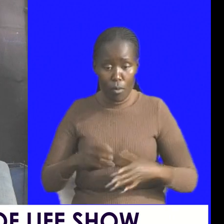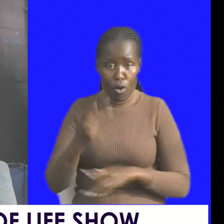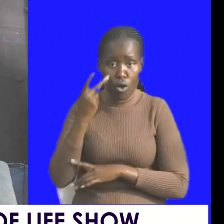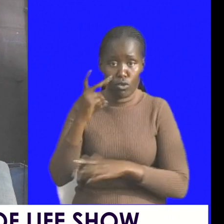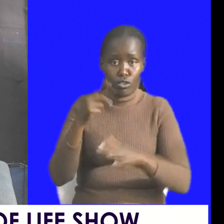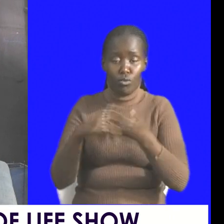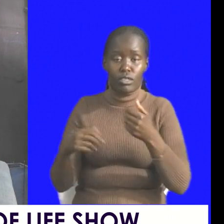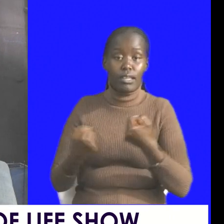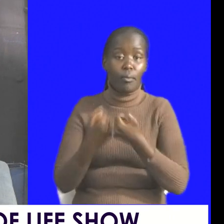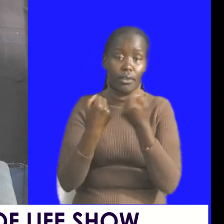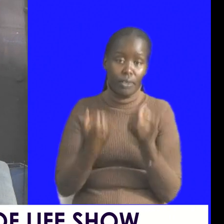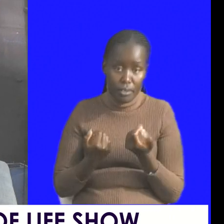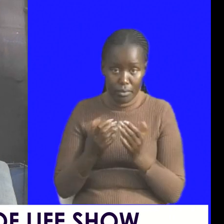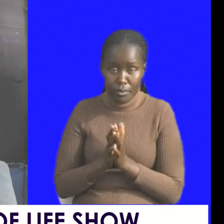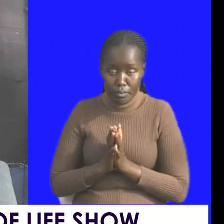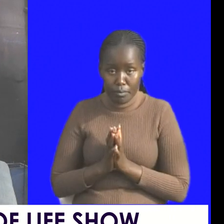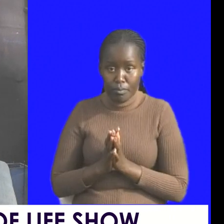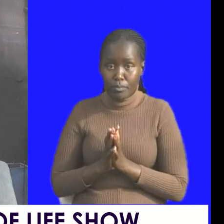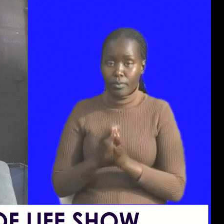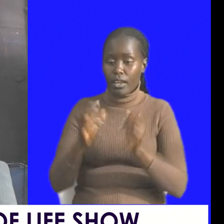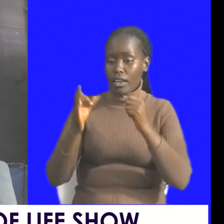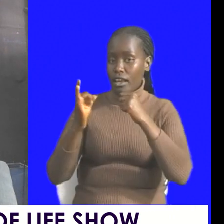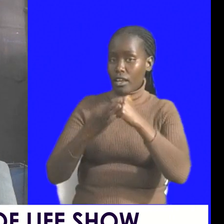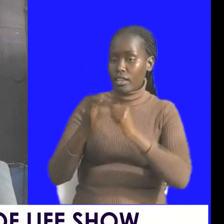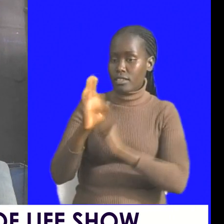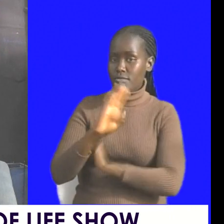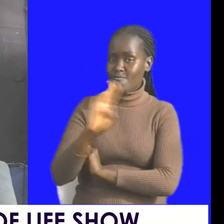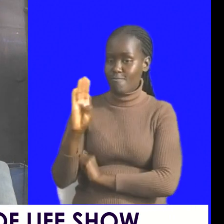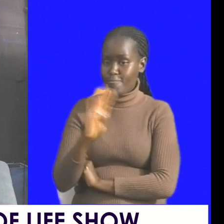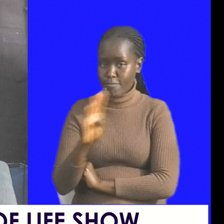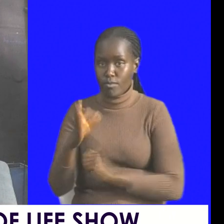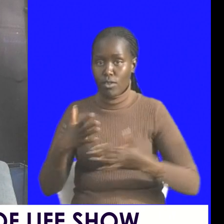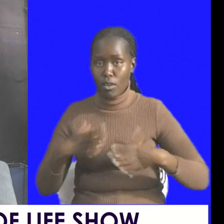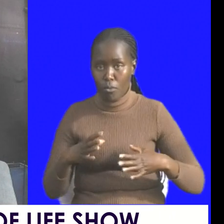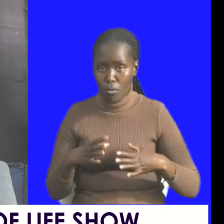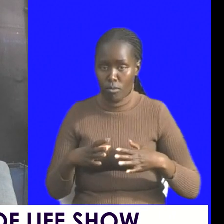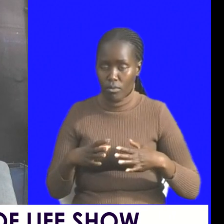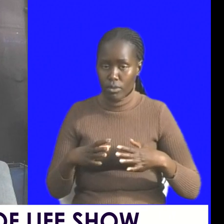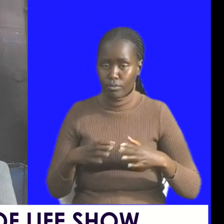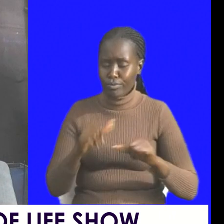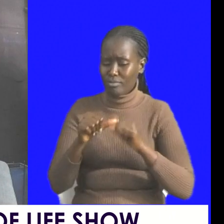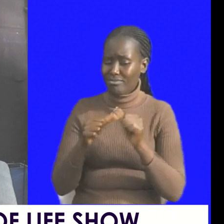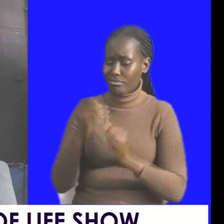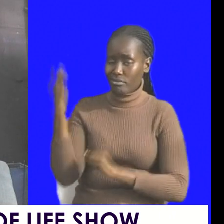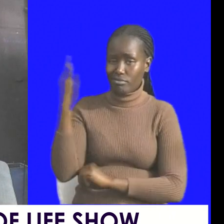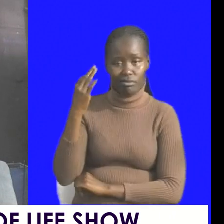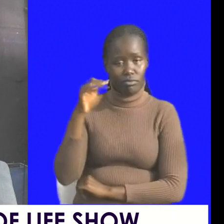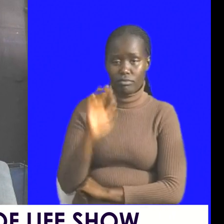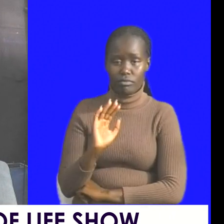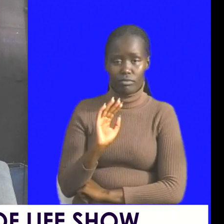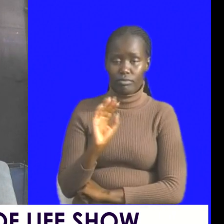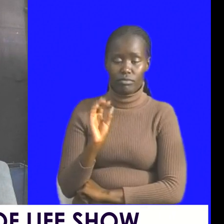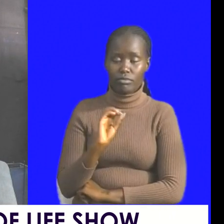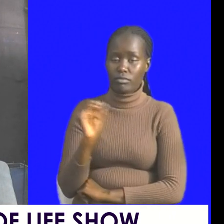is happening eight billion people cannot be cheated about your destiny you may be living in a country